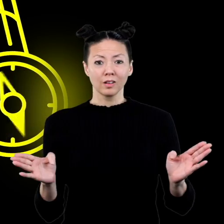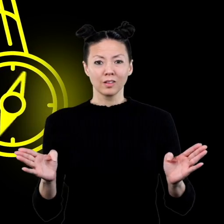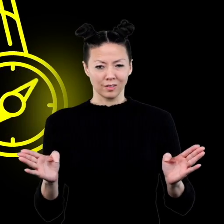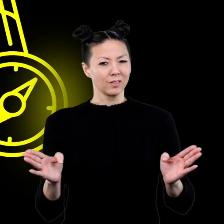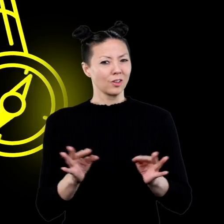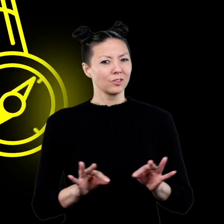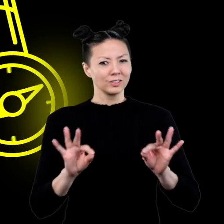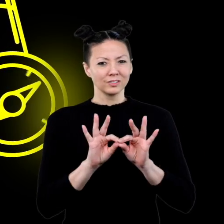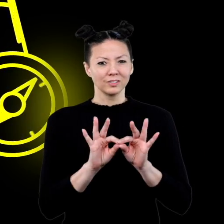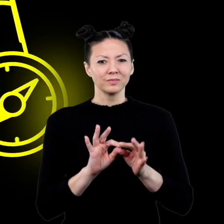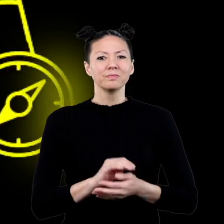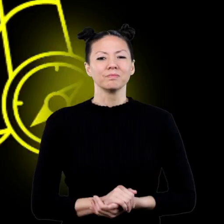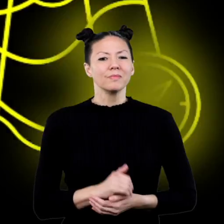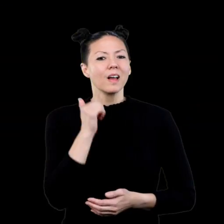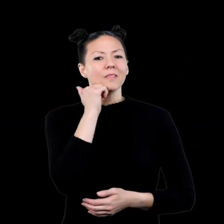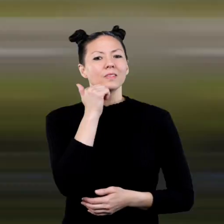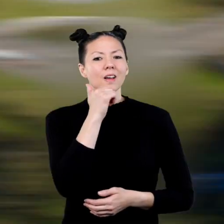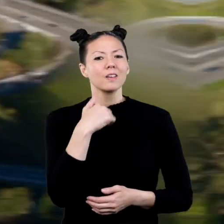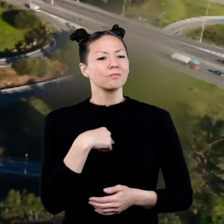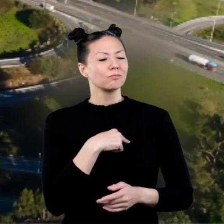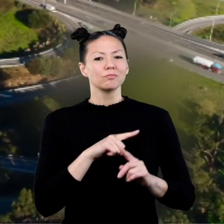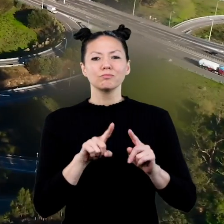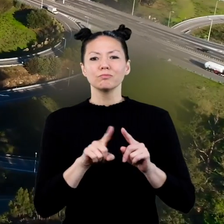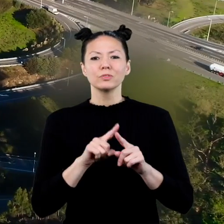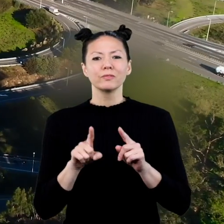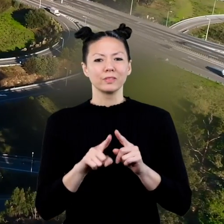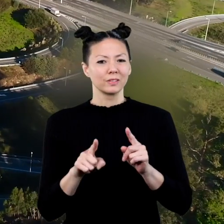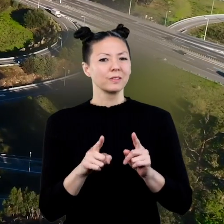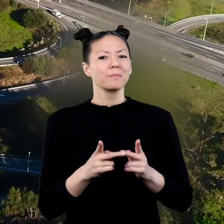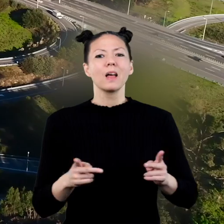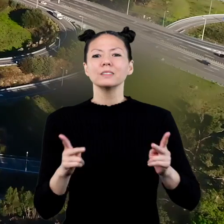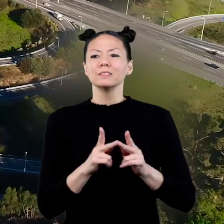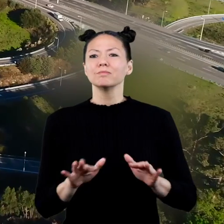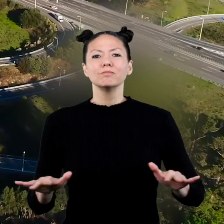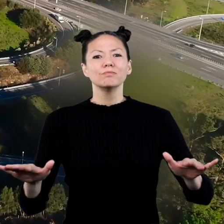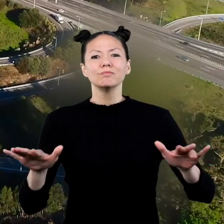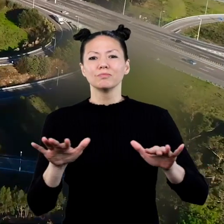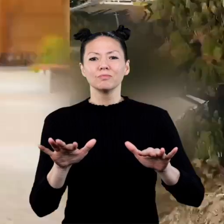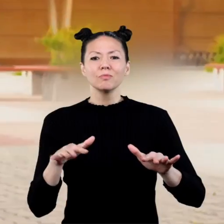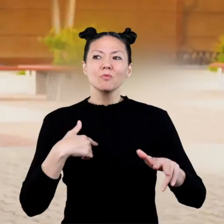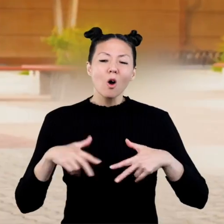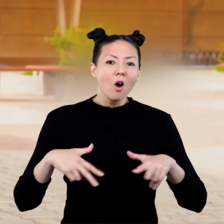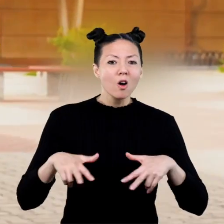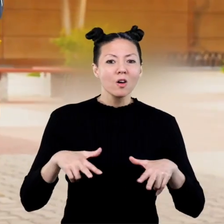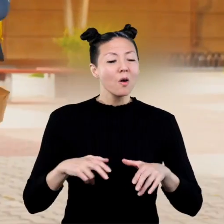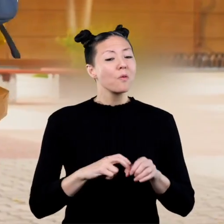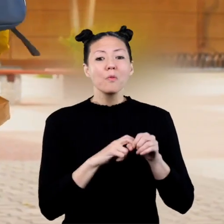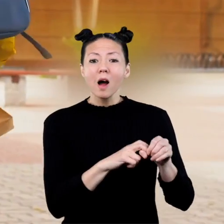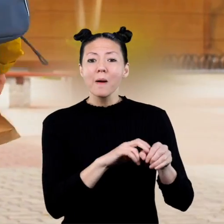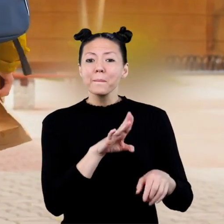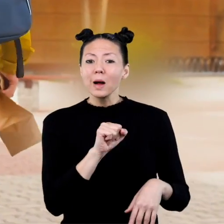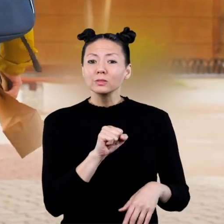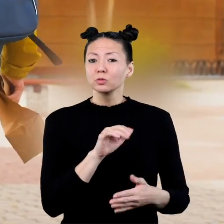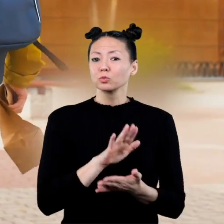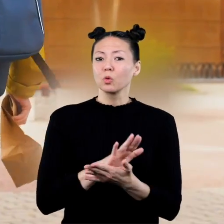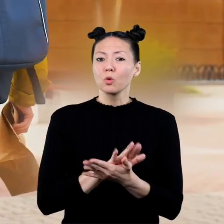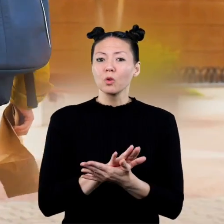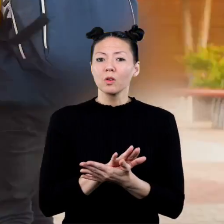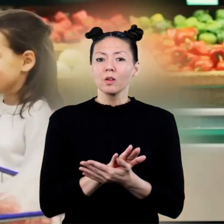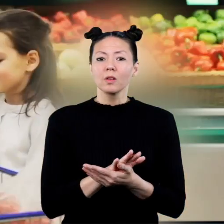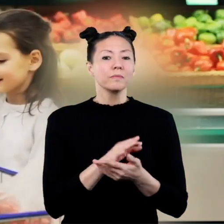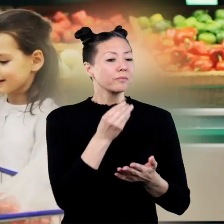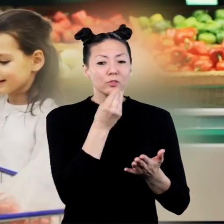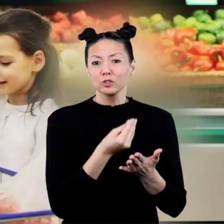Cardinal Directions Every day, we go different places. We walk or ride a bus to school.